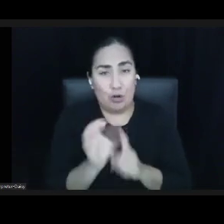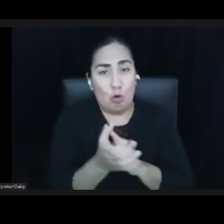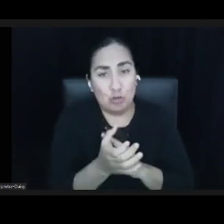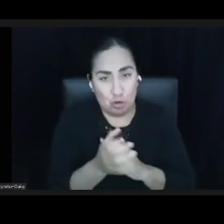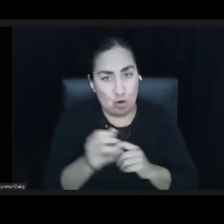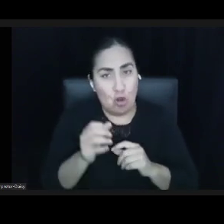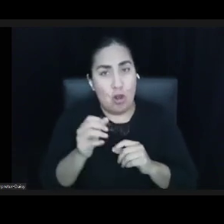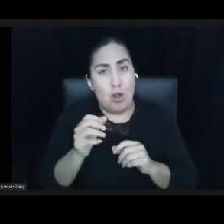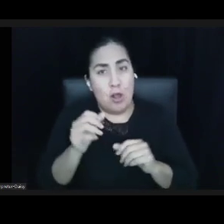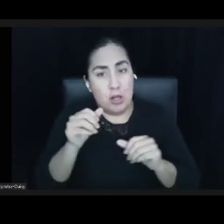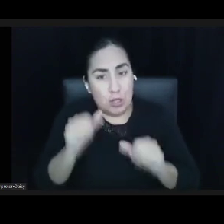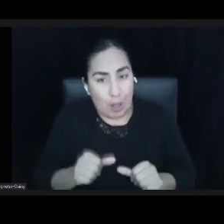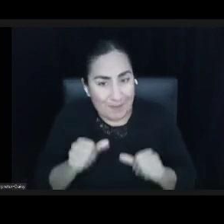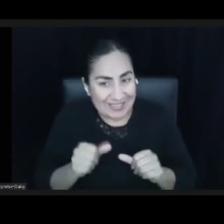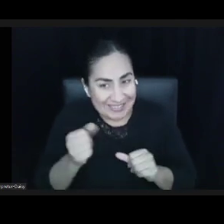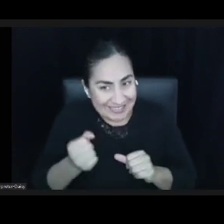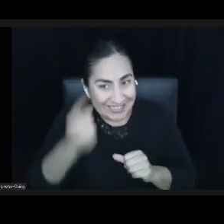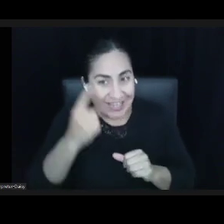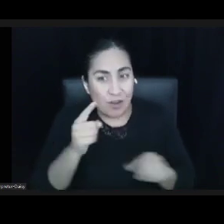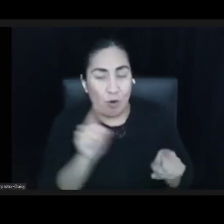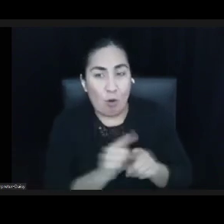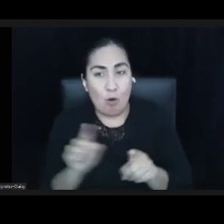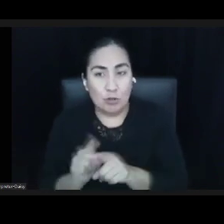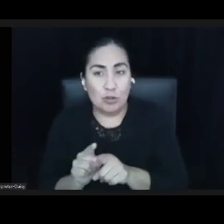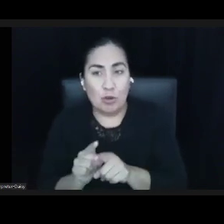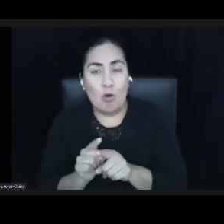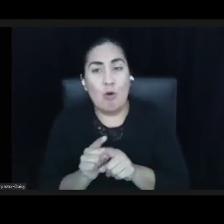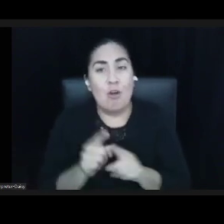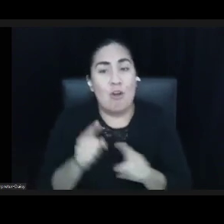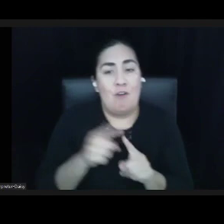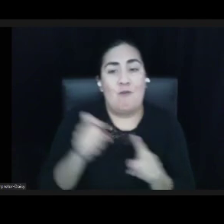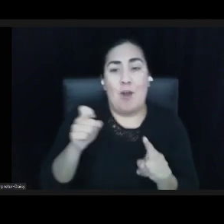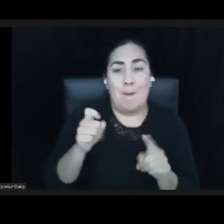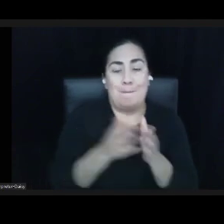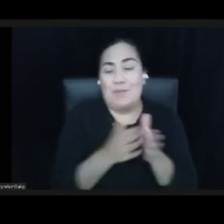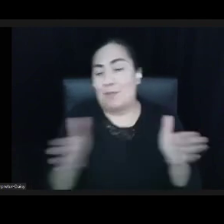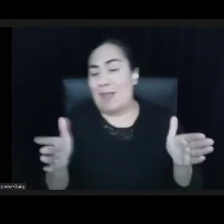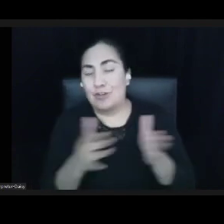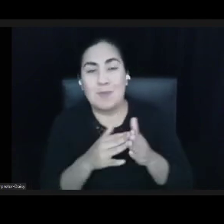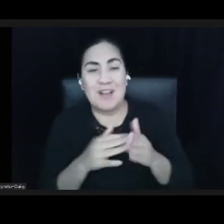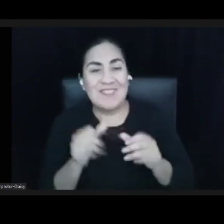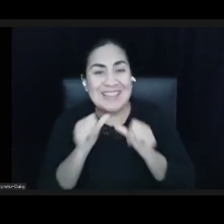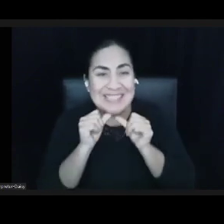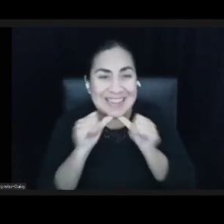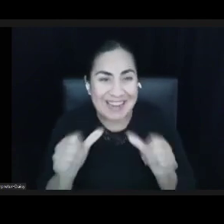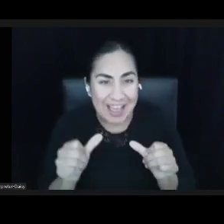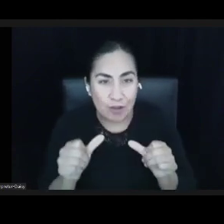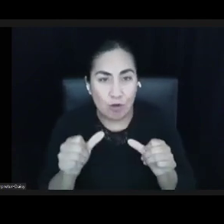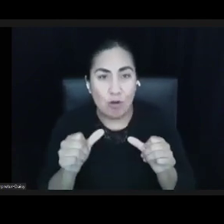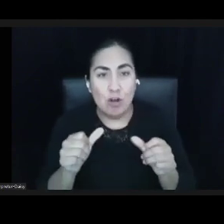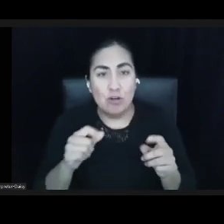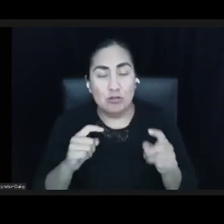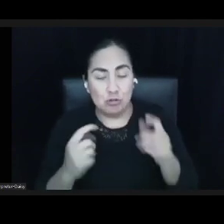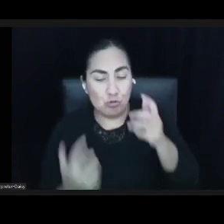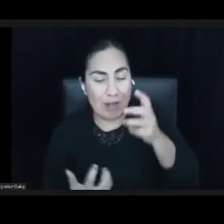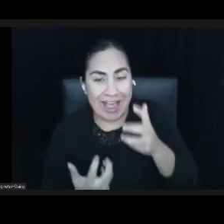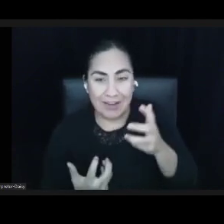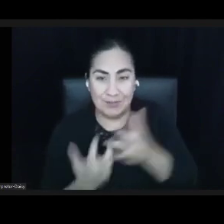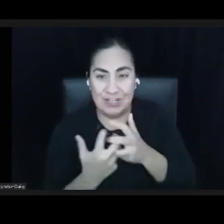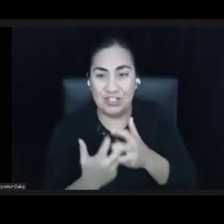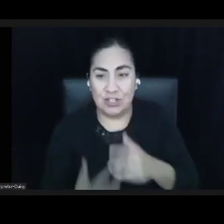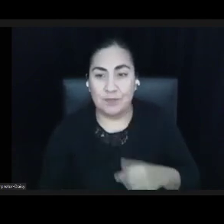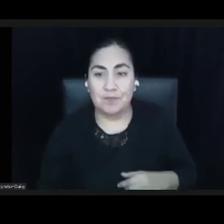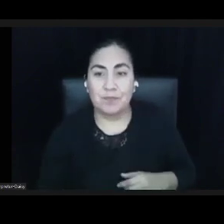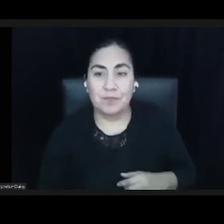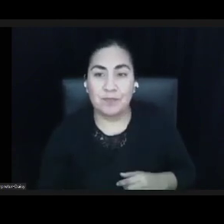spectrum from denial to adaptation. I had used the IDI and several other